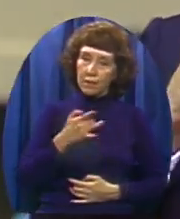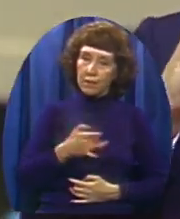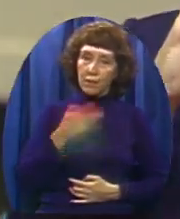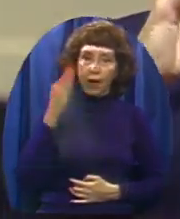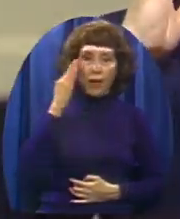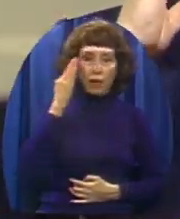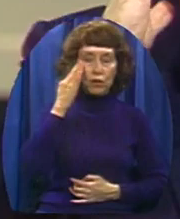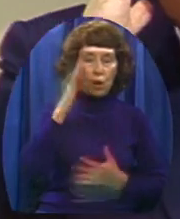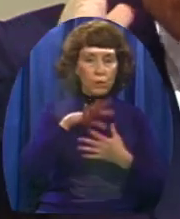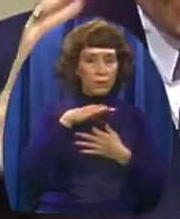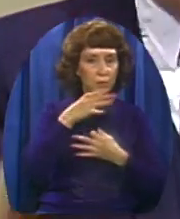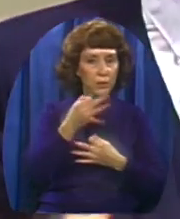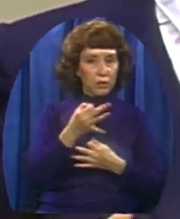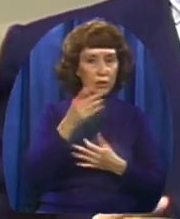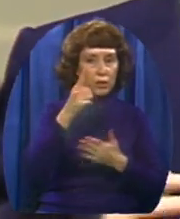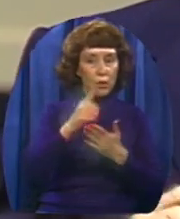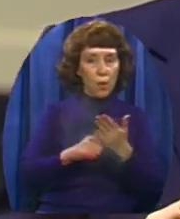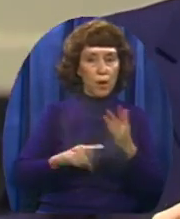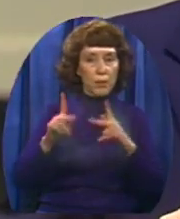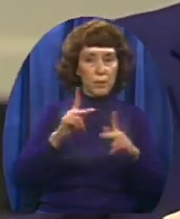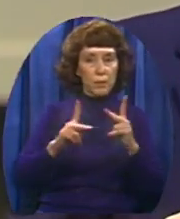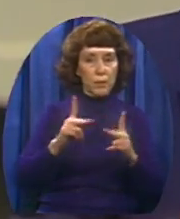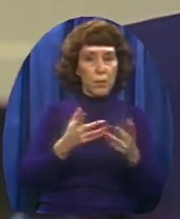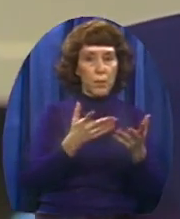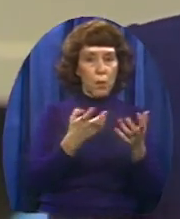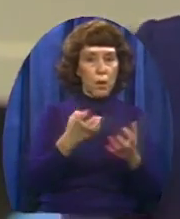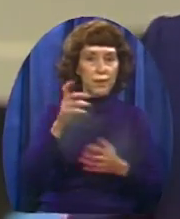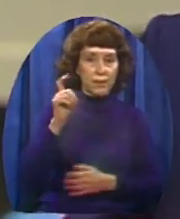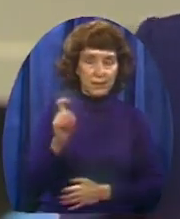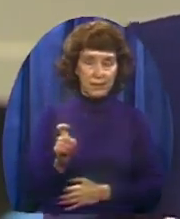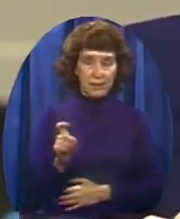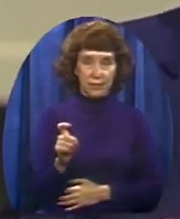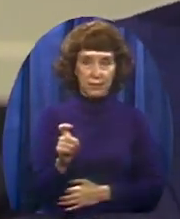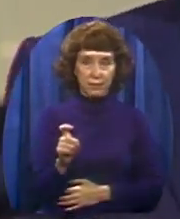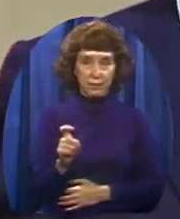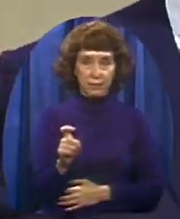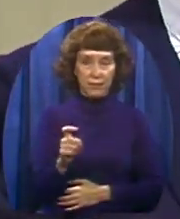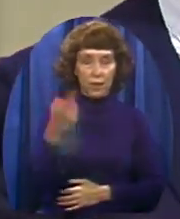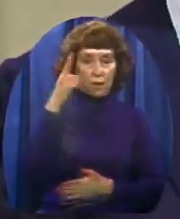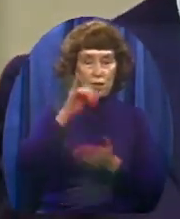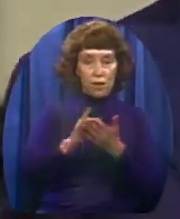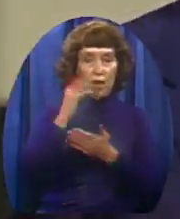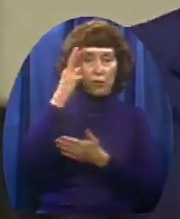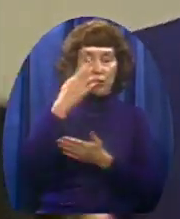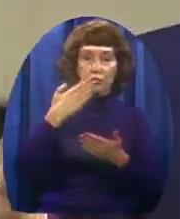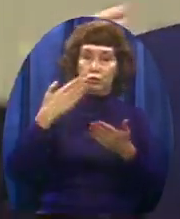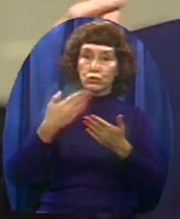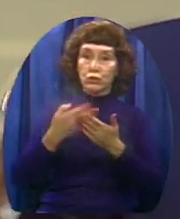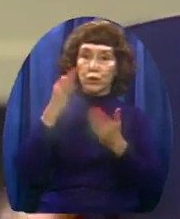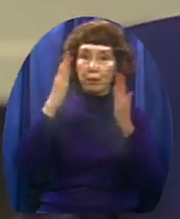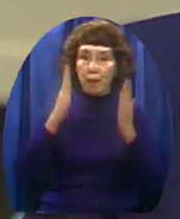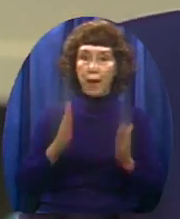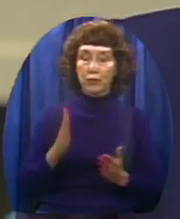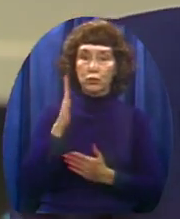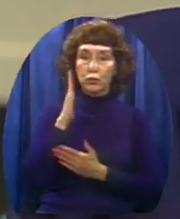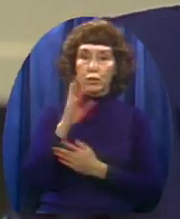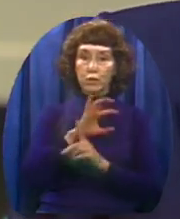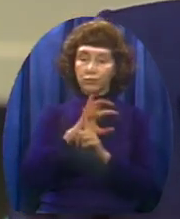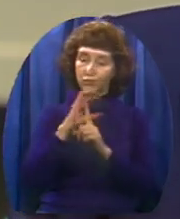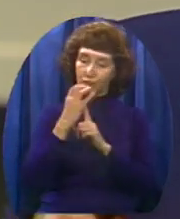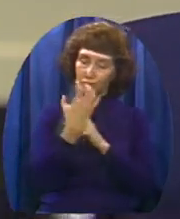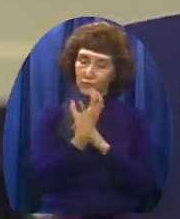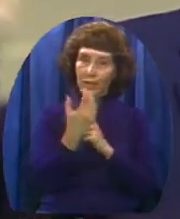to spiritually feel what they feel Now for that reason A good pastor will wrap good men around him